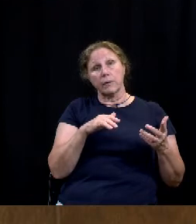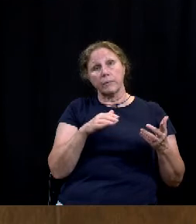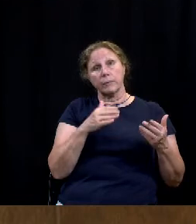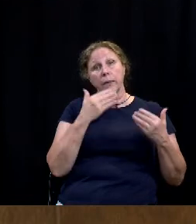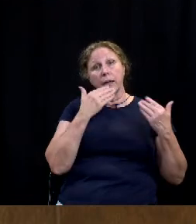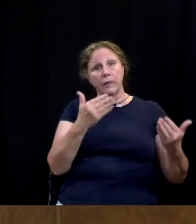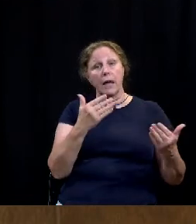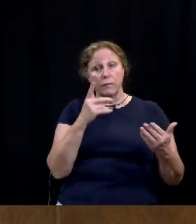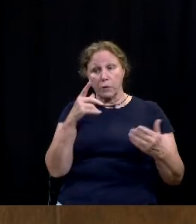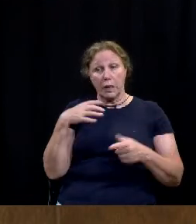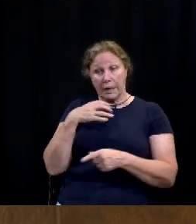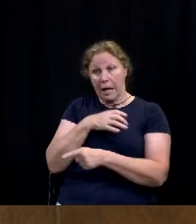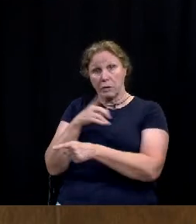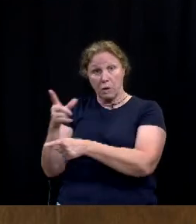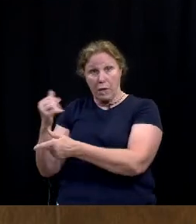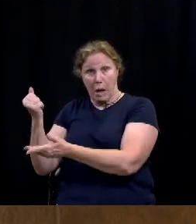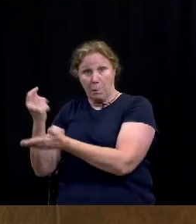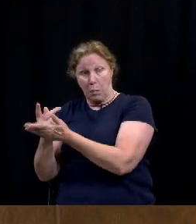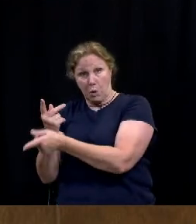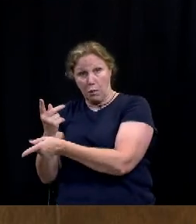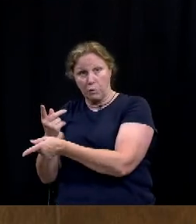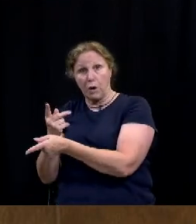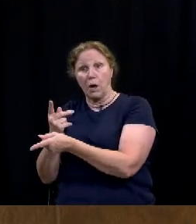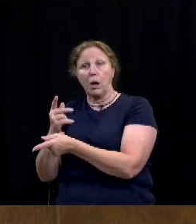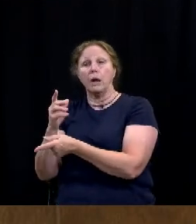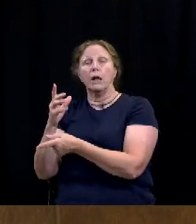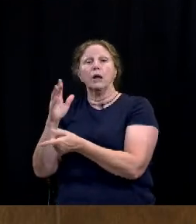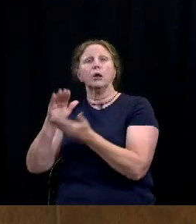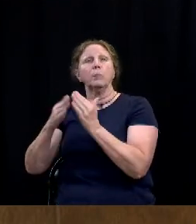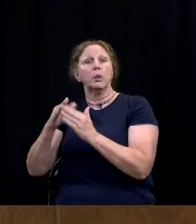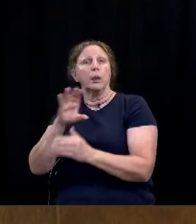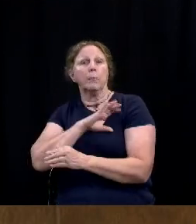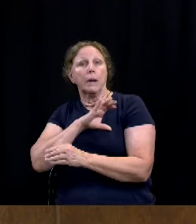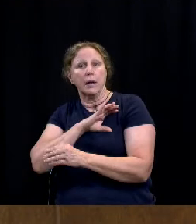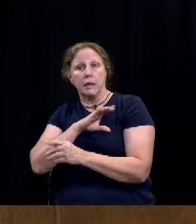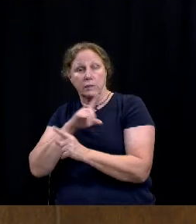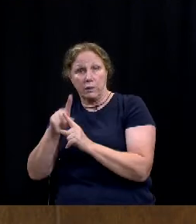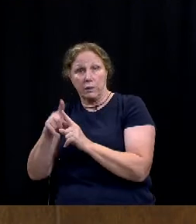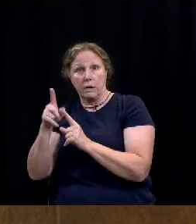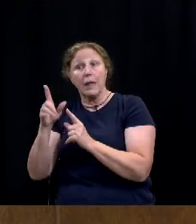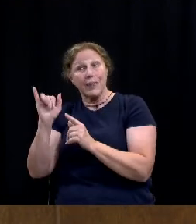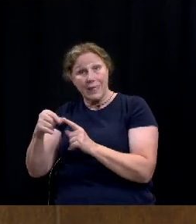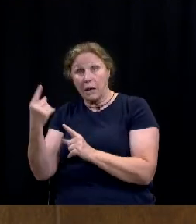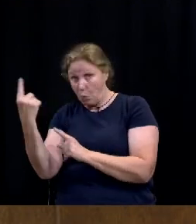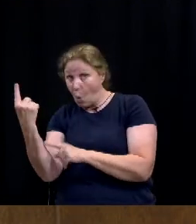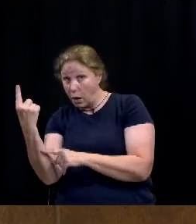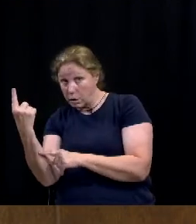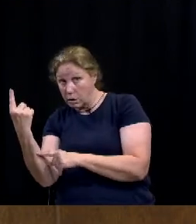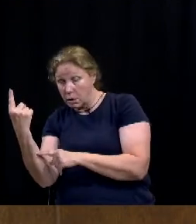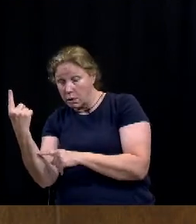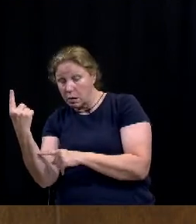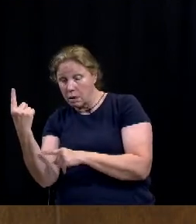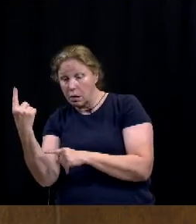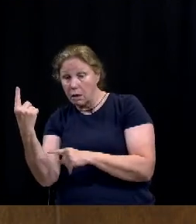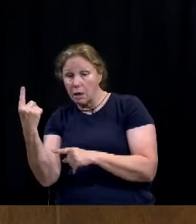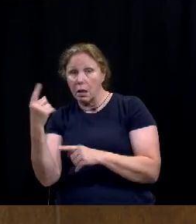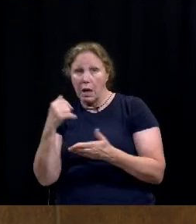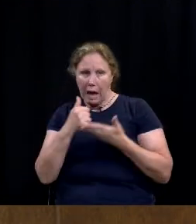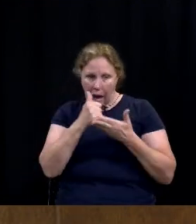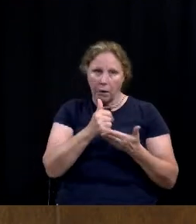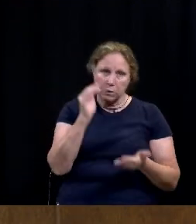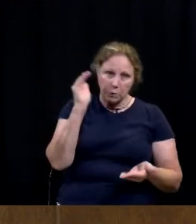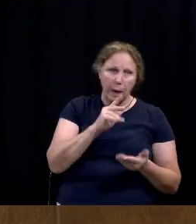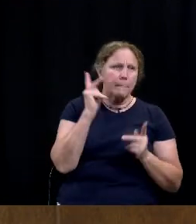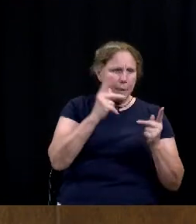council's approval for community policing efforts that that's but one way to work on this getting people